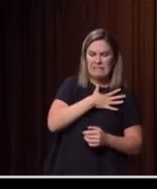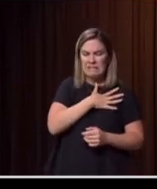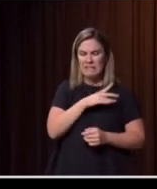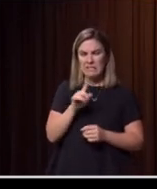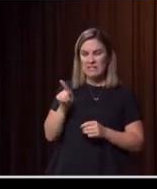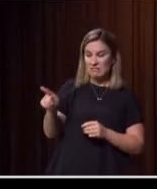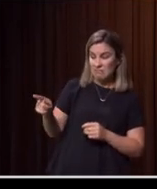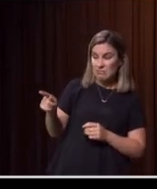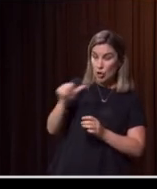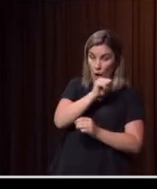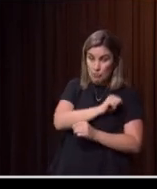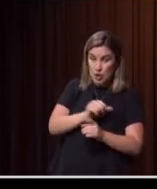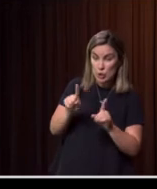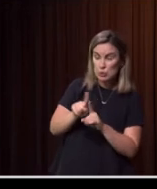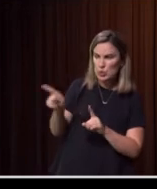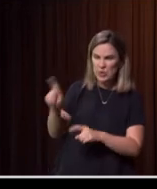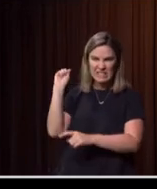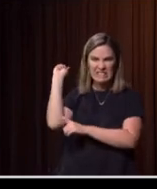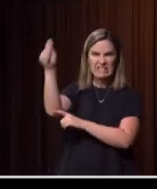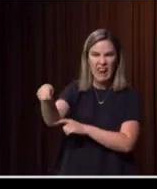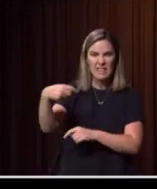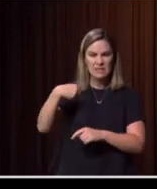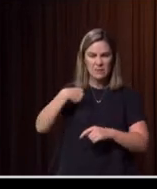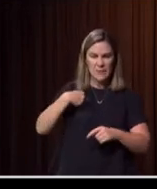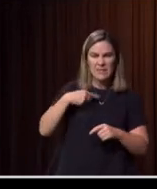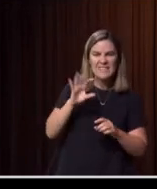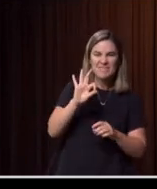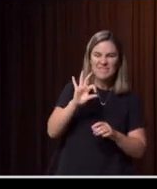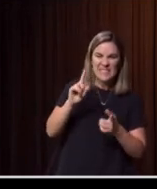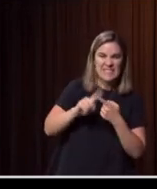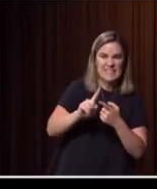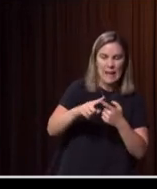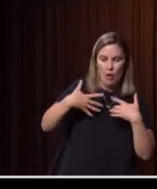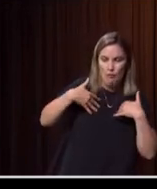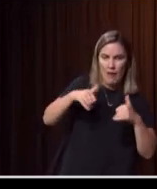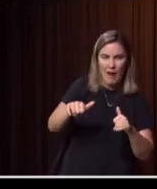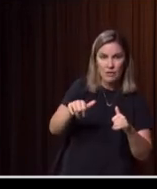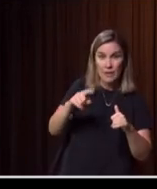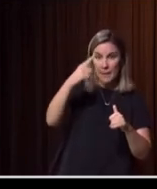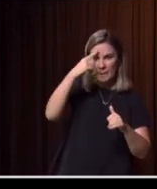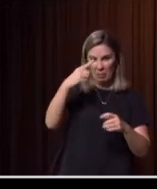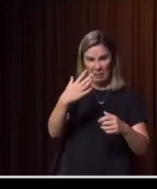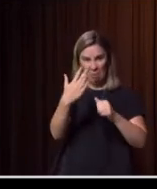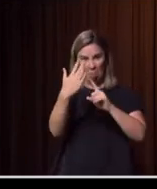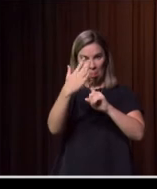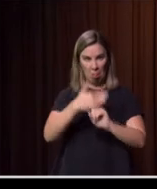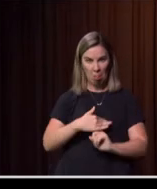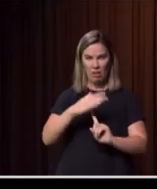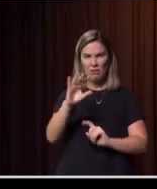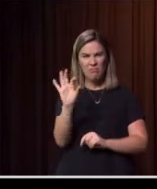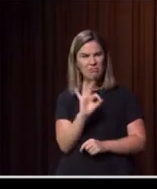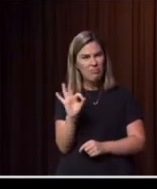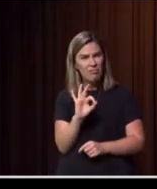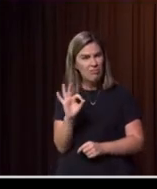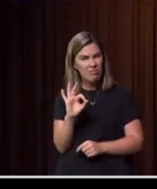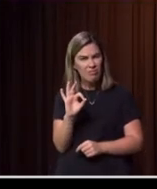physio for another four weeks, no one's going to think anything of me. So why is it different when it comes to our emotional and psychological wellbeing?